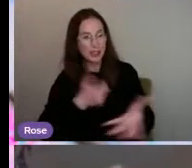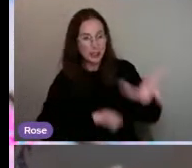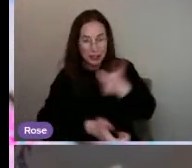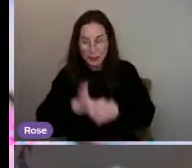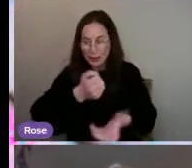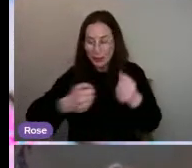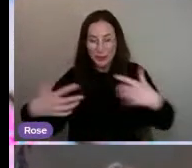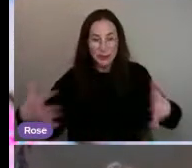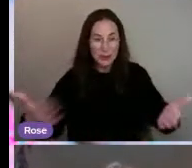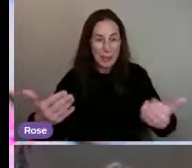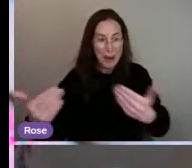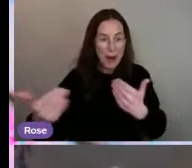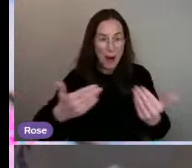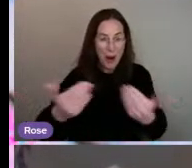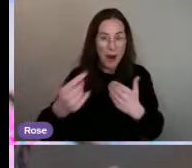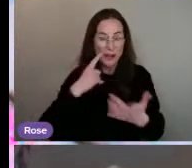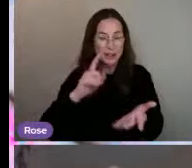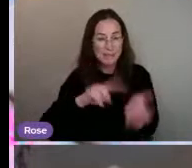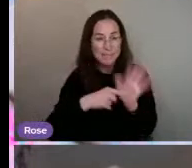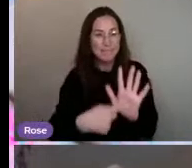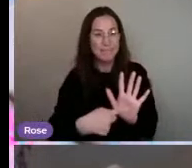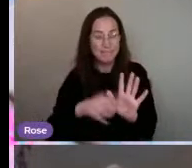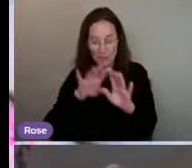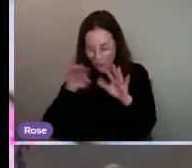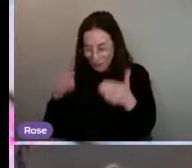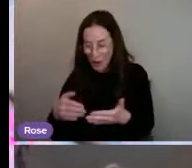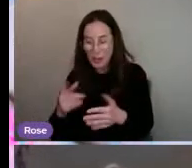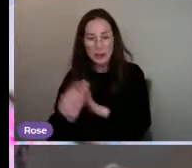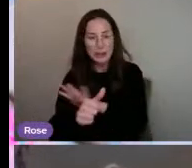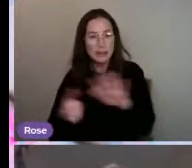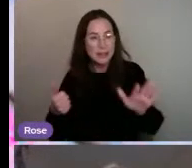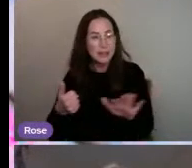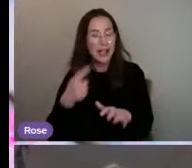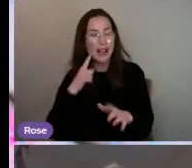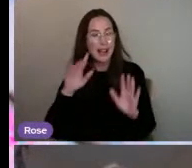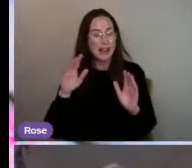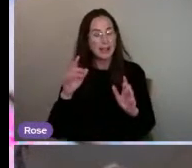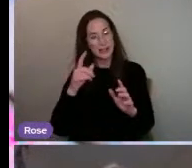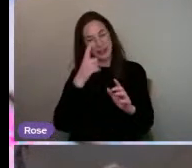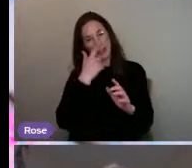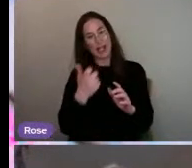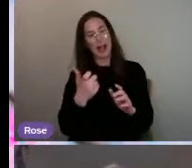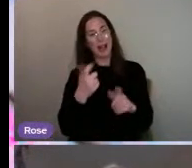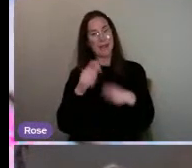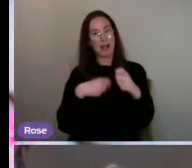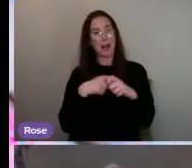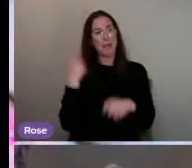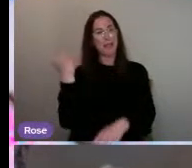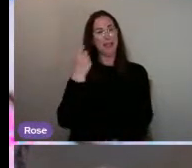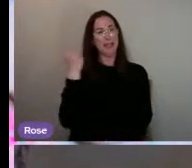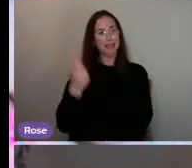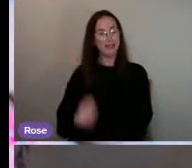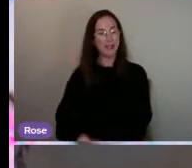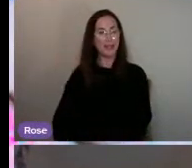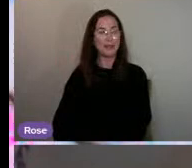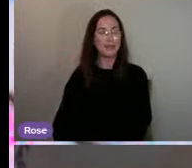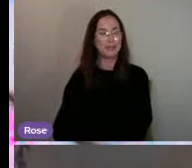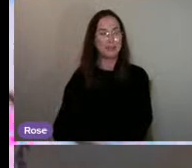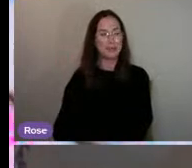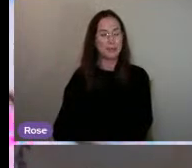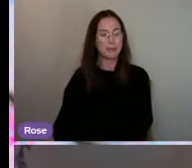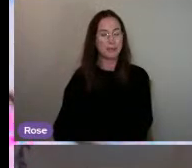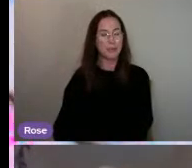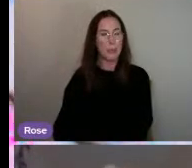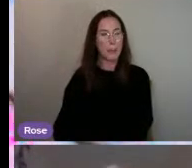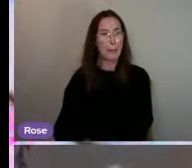shell and really focusing on what they need to, to really be successful. So, that's great. And